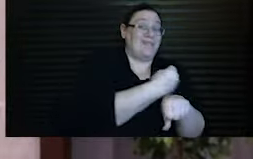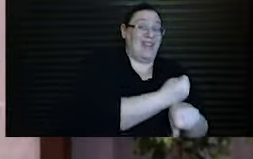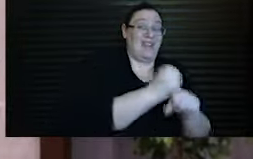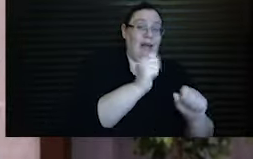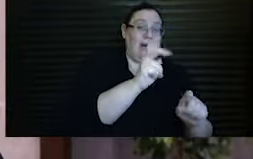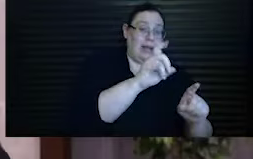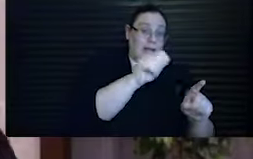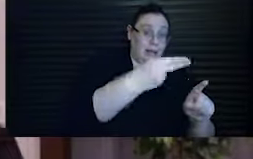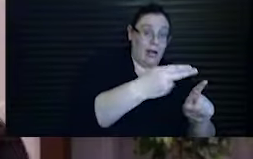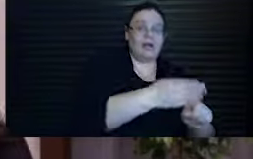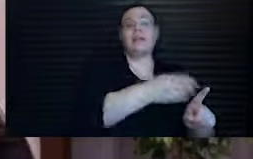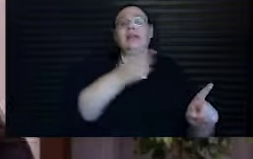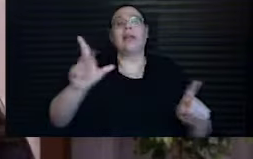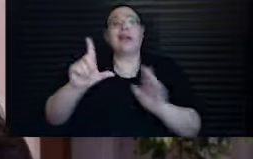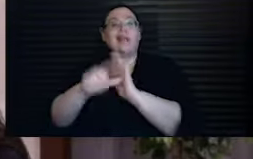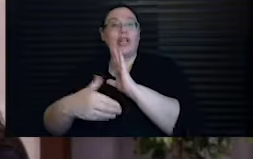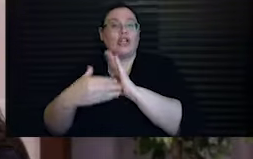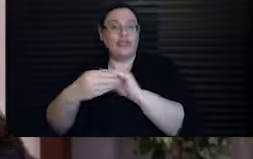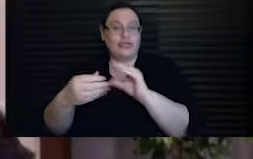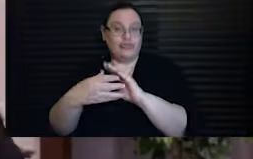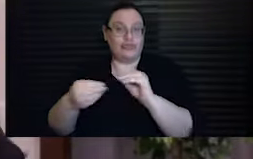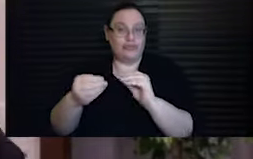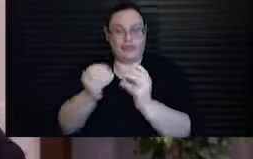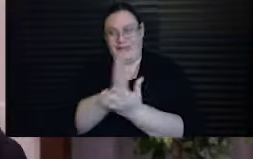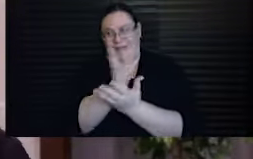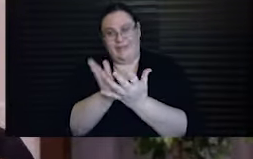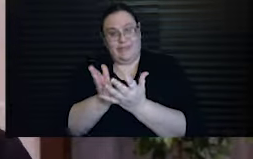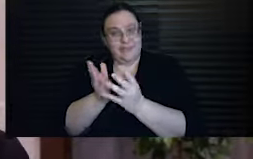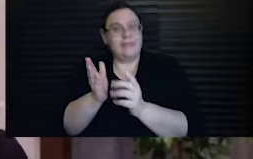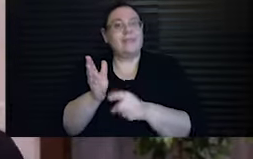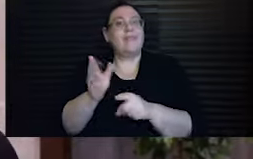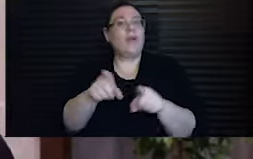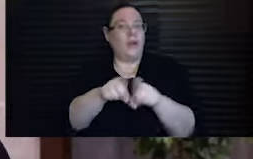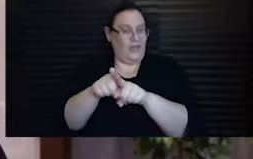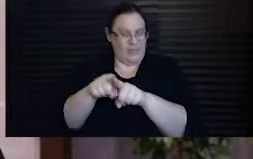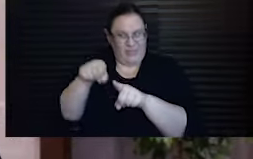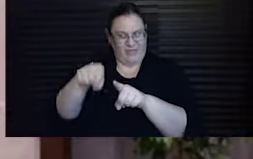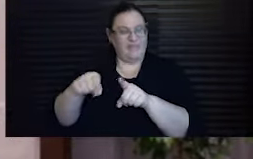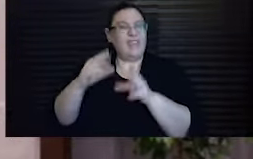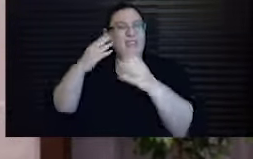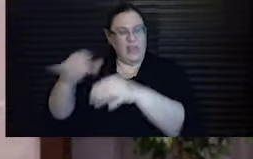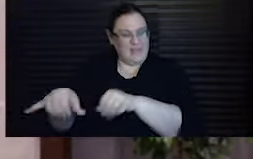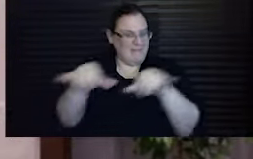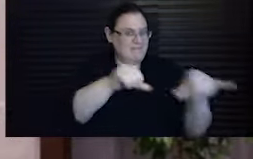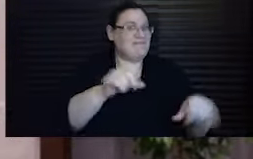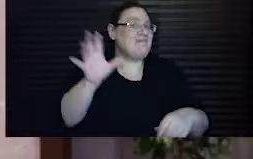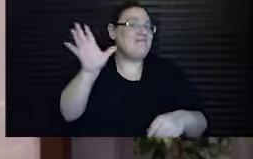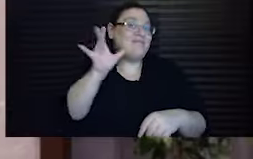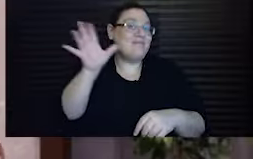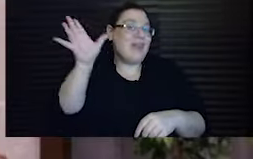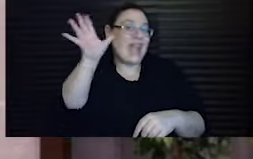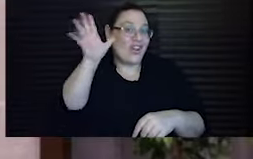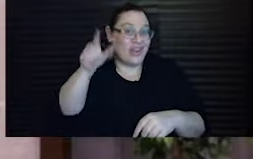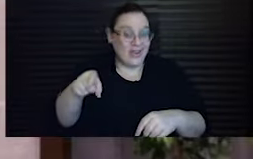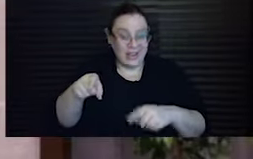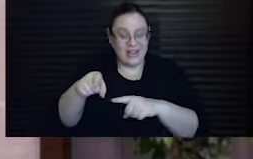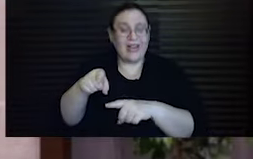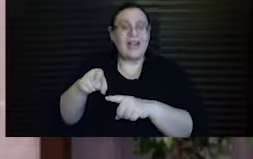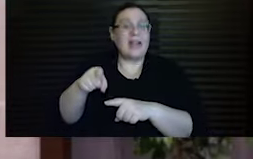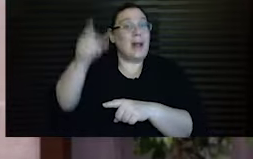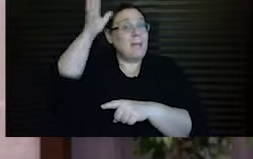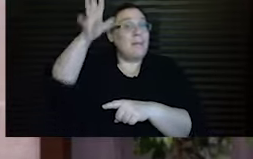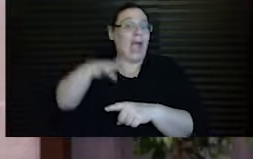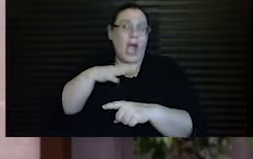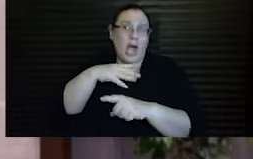Akedah, and a later biblical narrative that also focuses on a parent, who's also a God